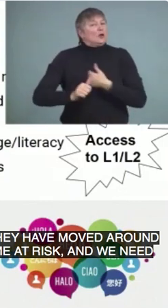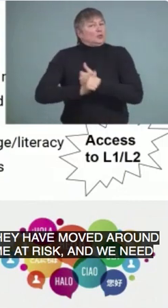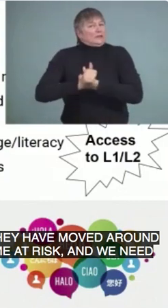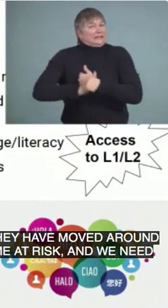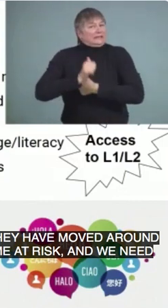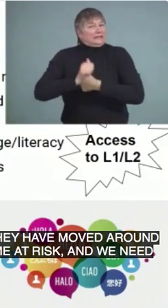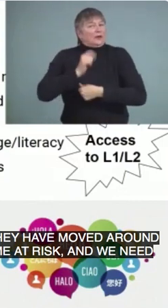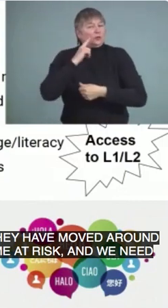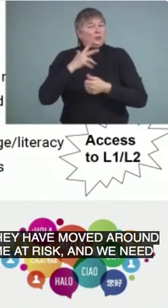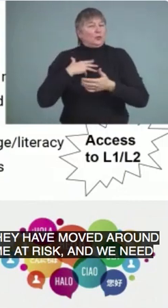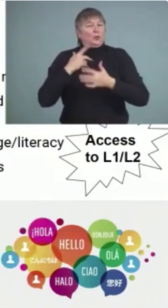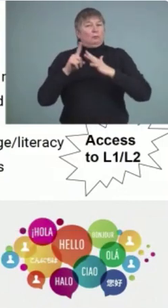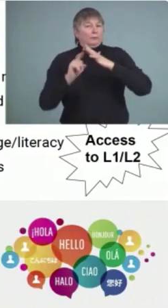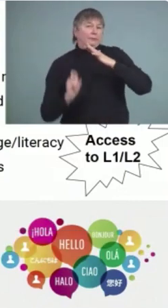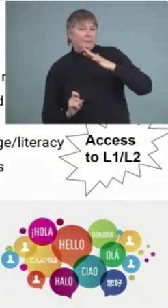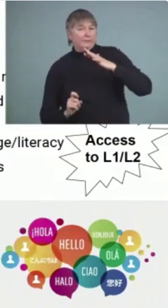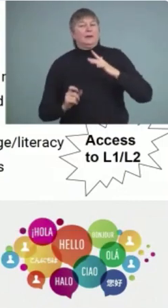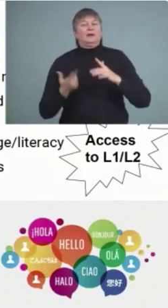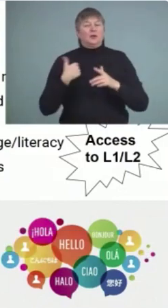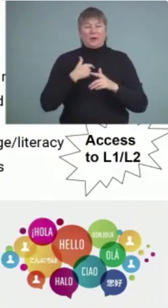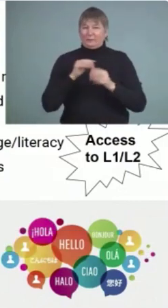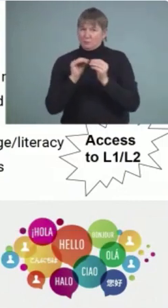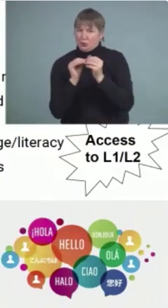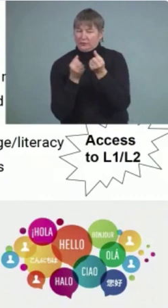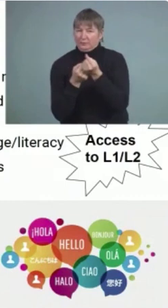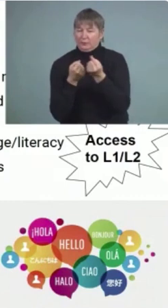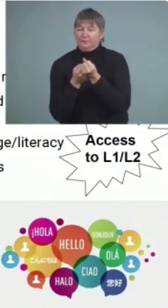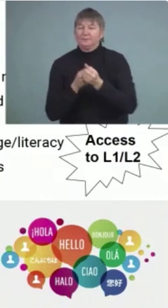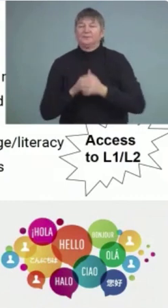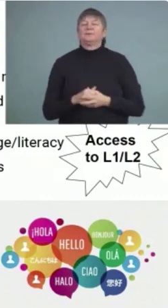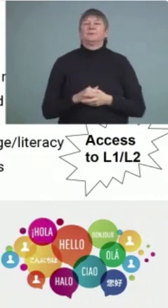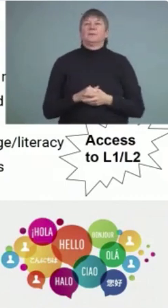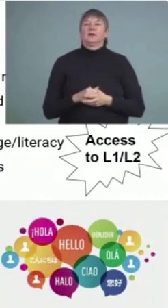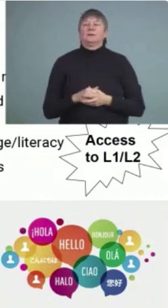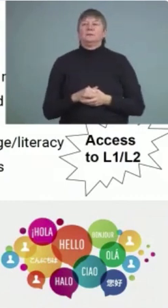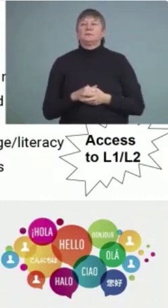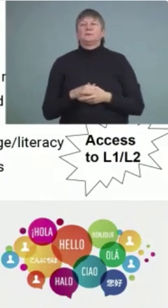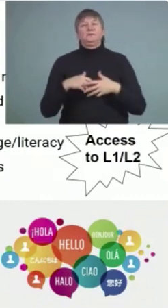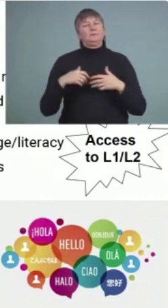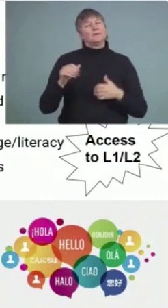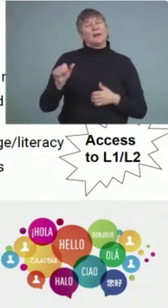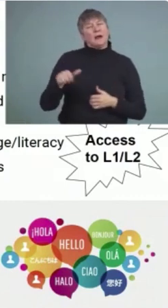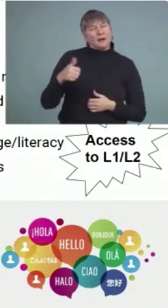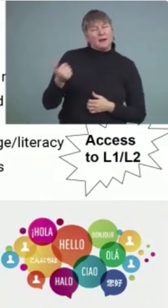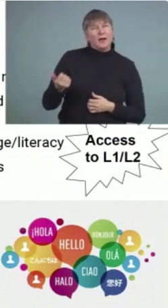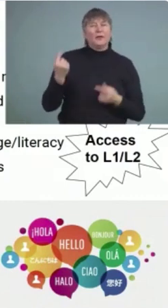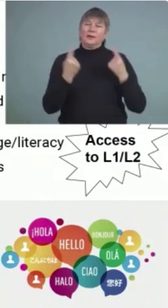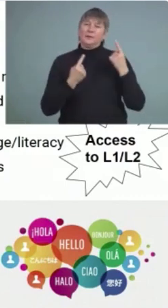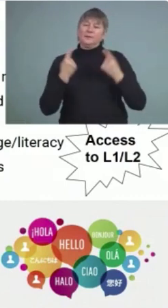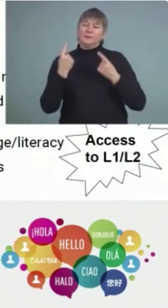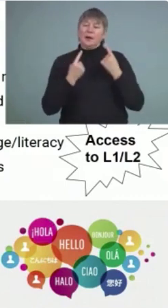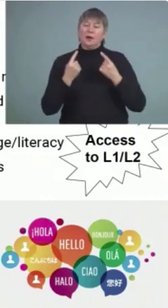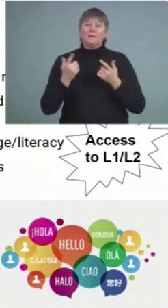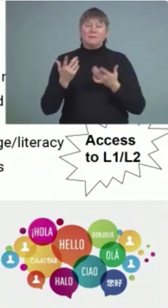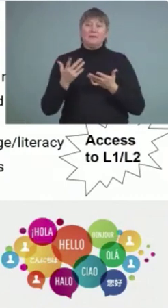Also in their journey, I think about those students who may come from a traumatizing